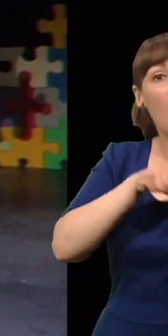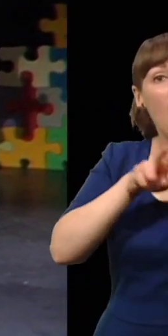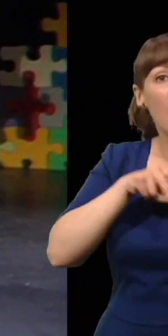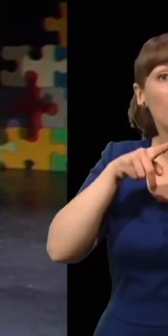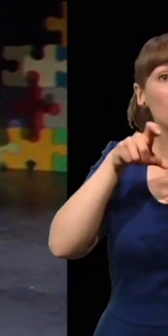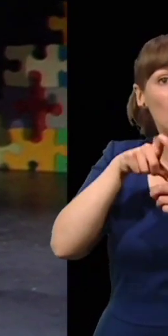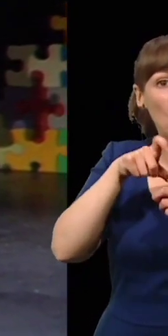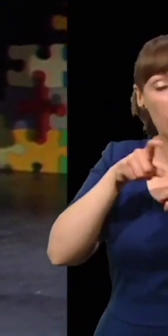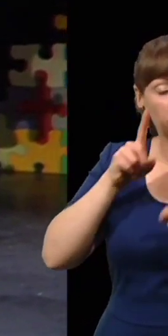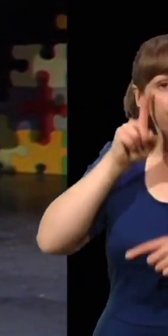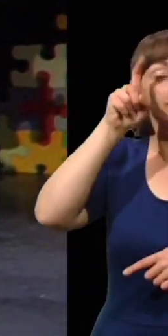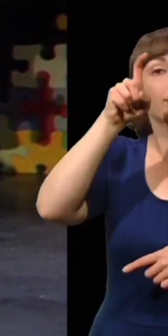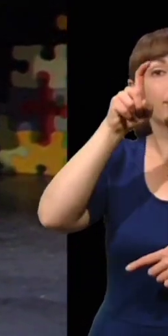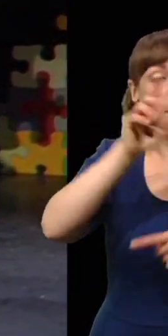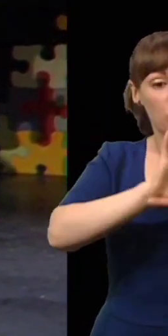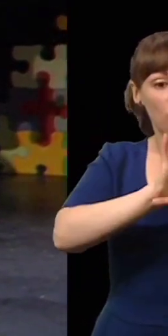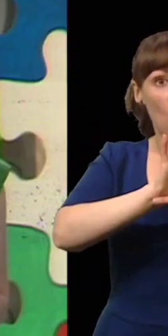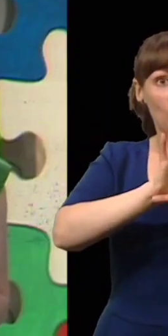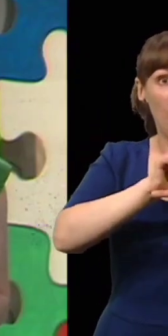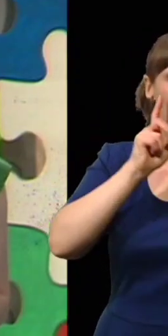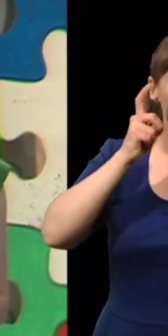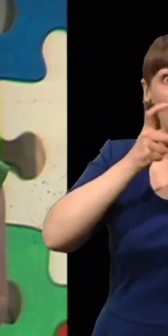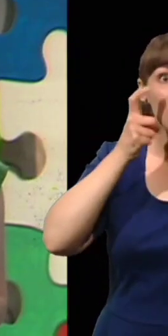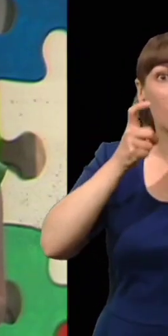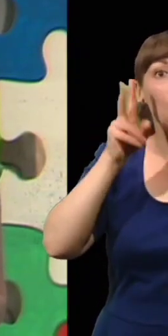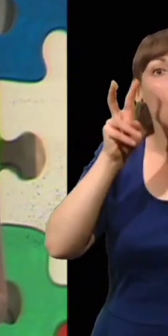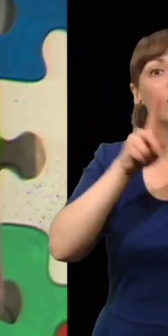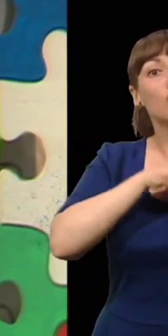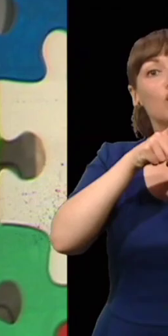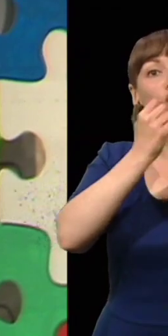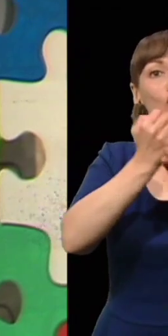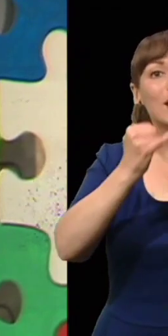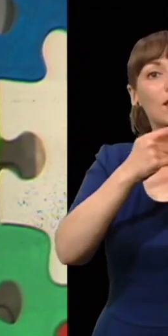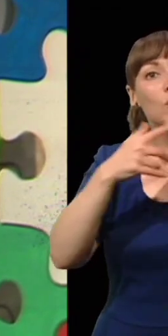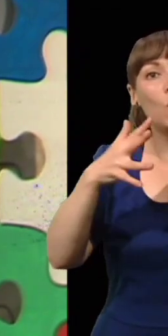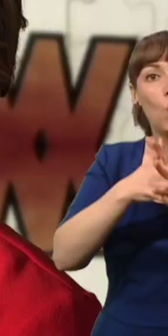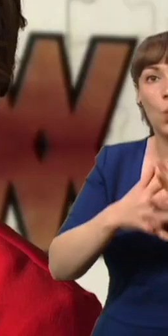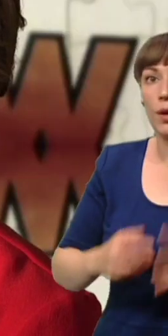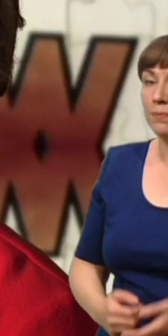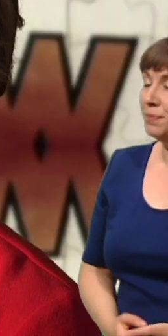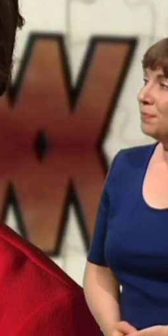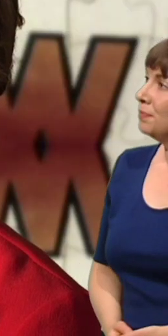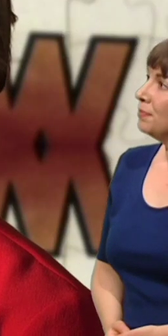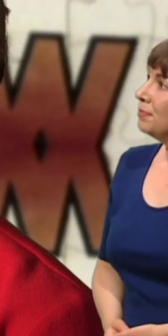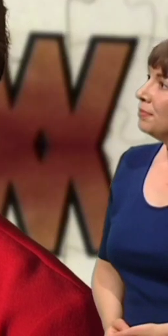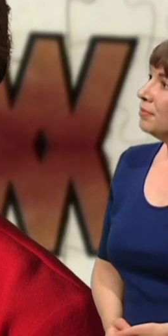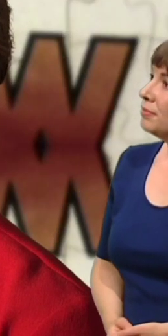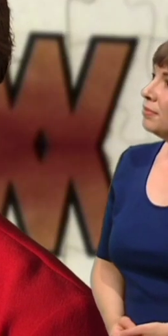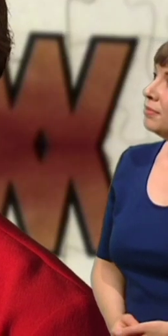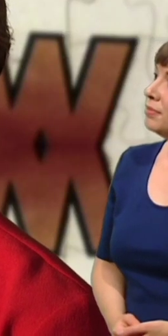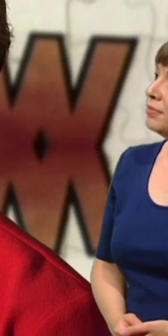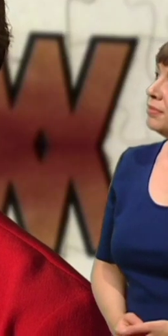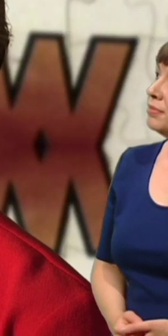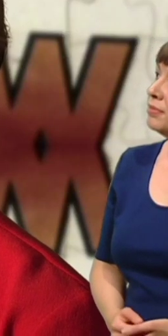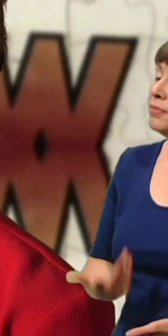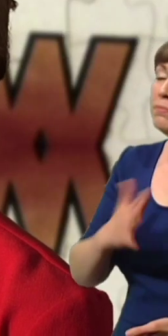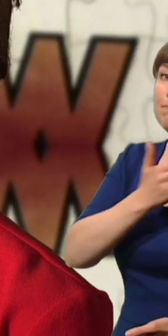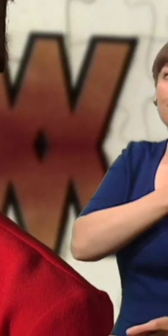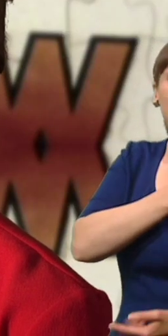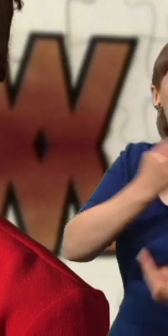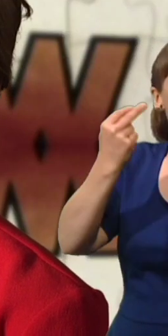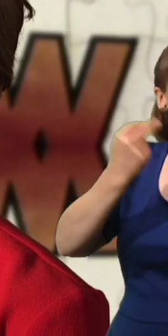program jigsaw i was asked to go to audition for jigsaw when i had just had my first